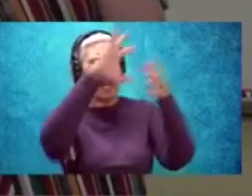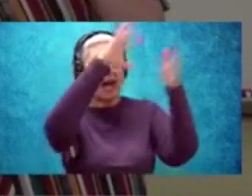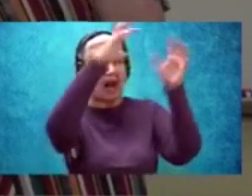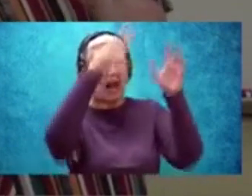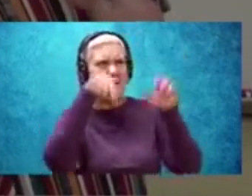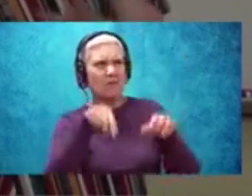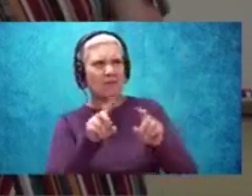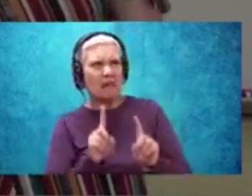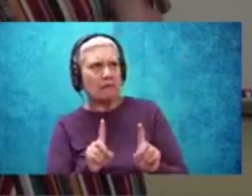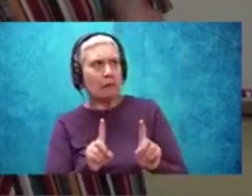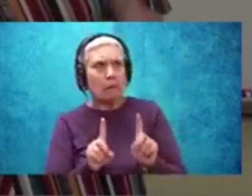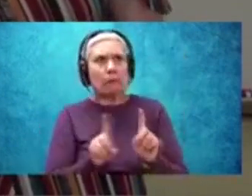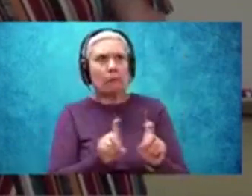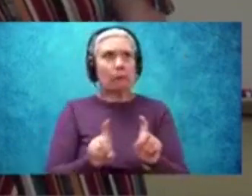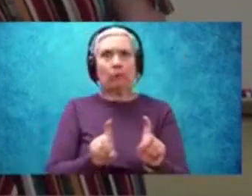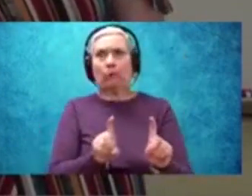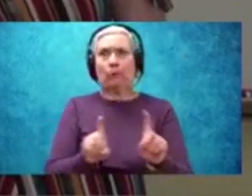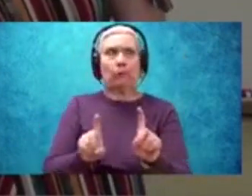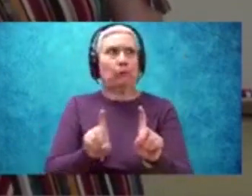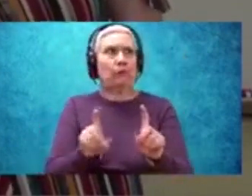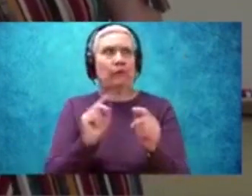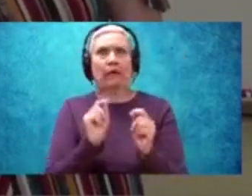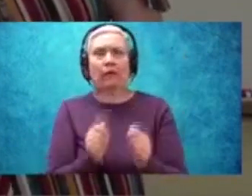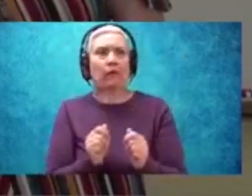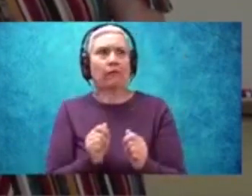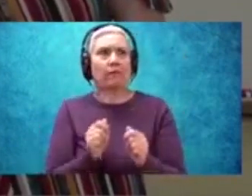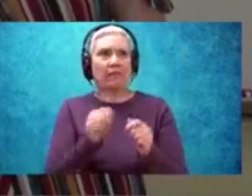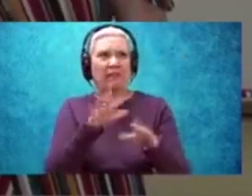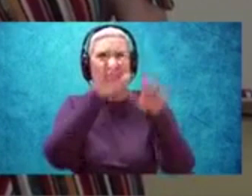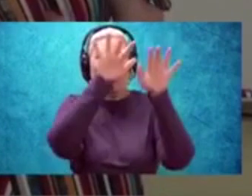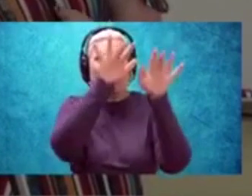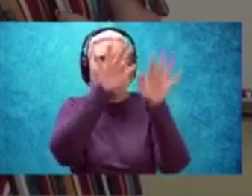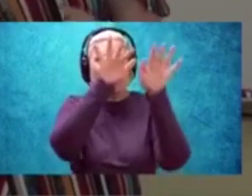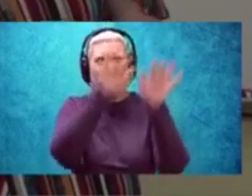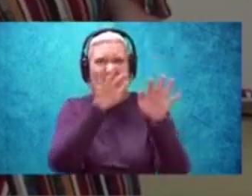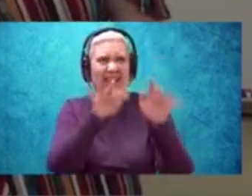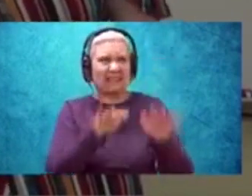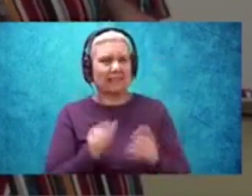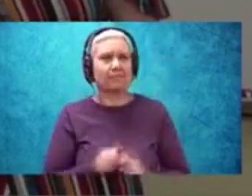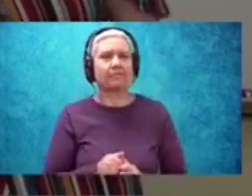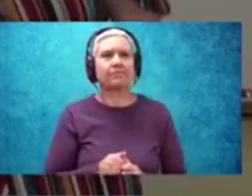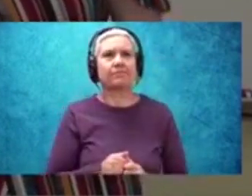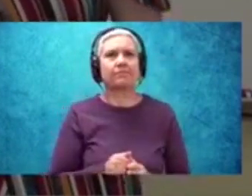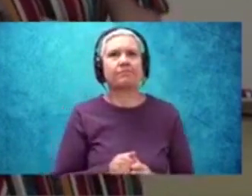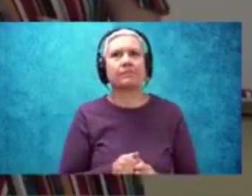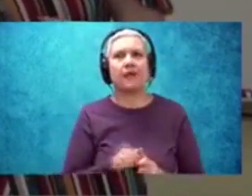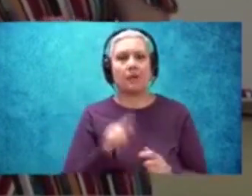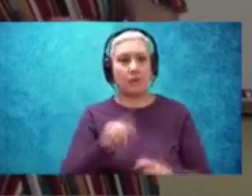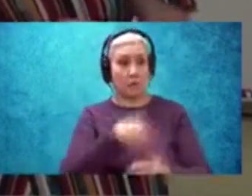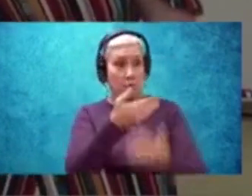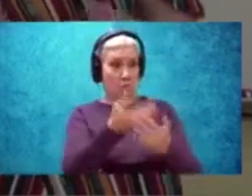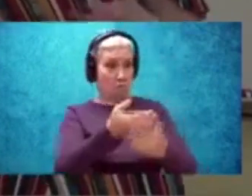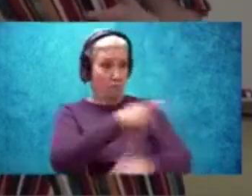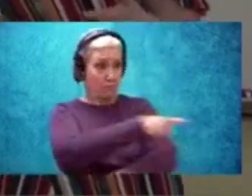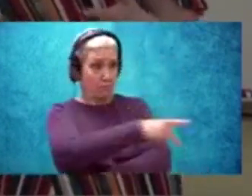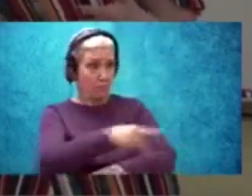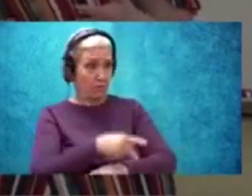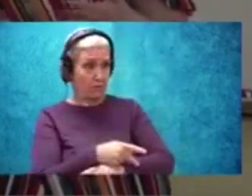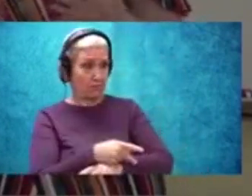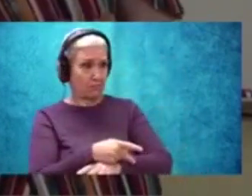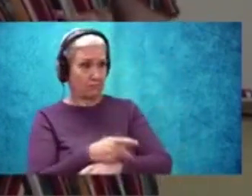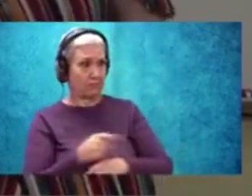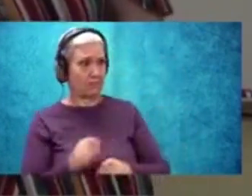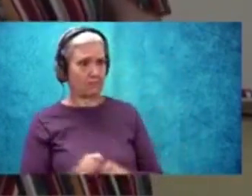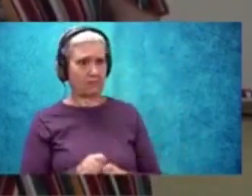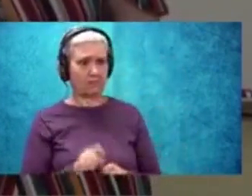walking, trying to get out of the rain cloud because it was beginning to sprinkle on us. And we get to the park. And when we do,